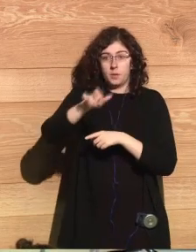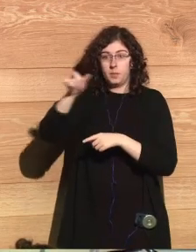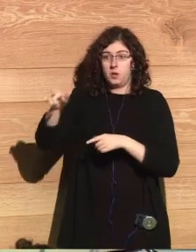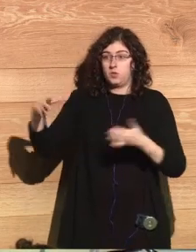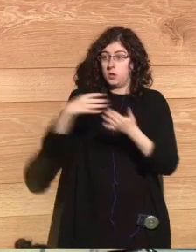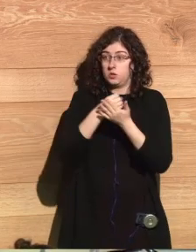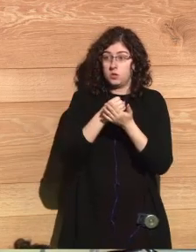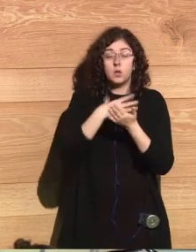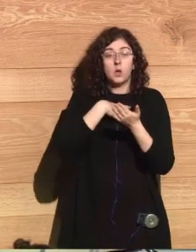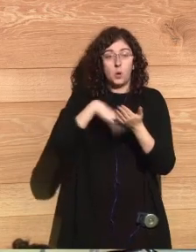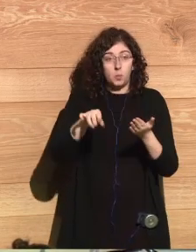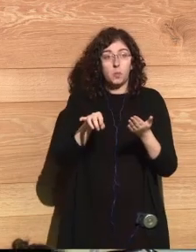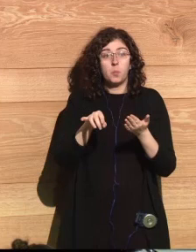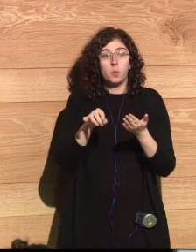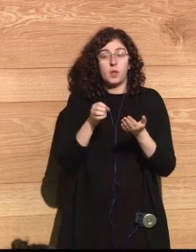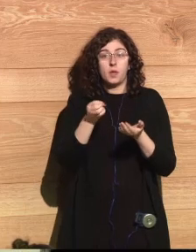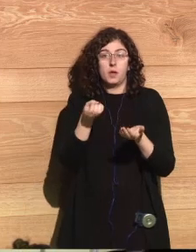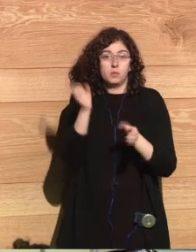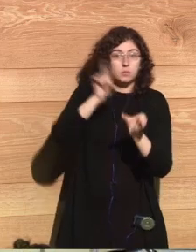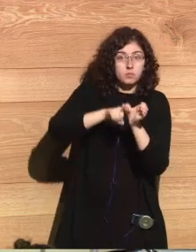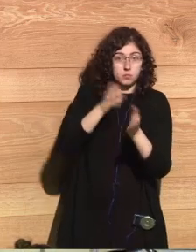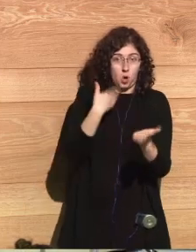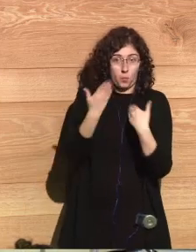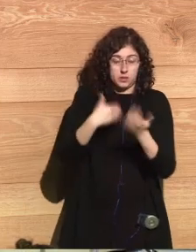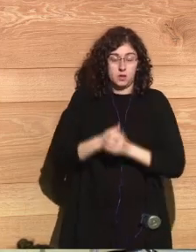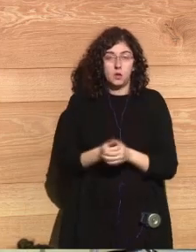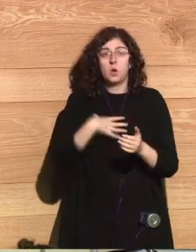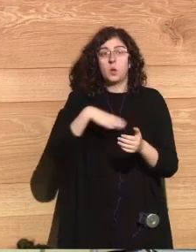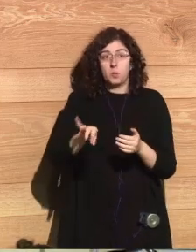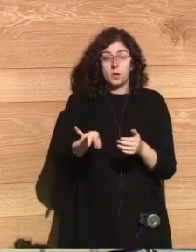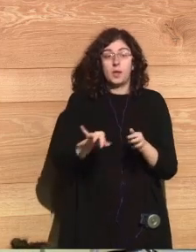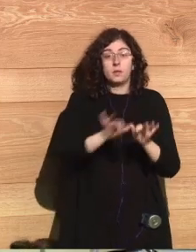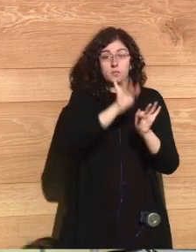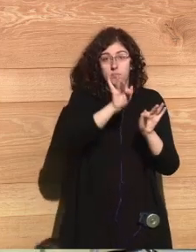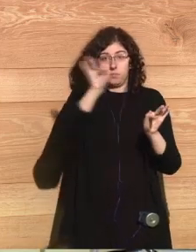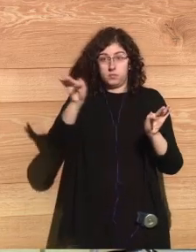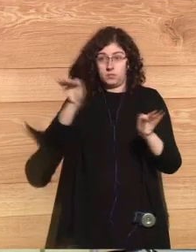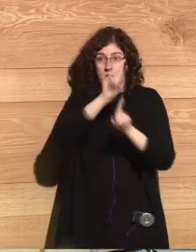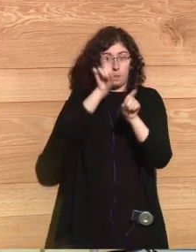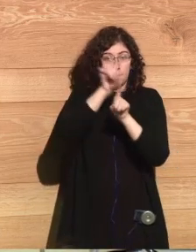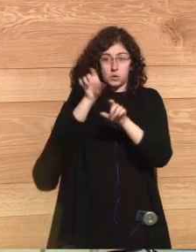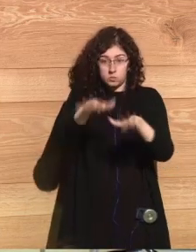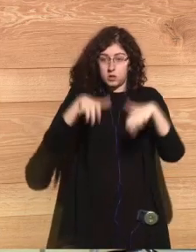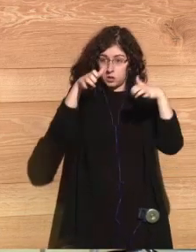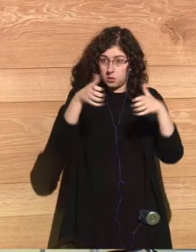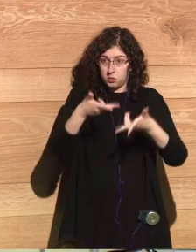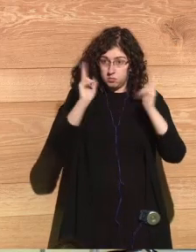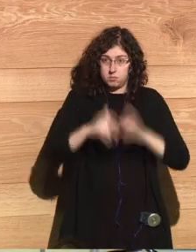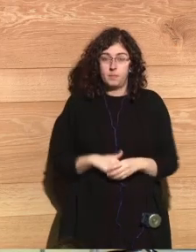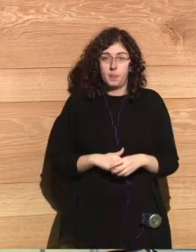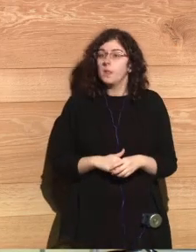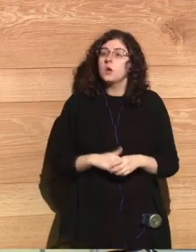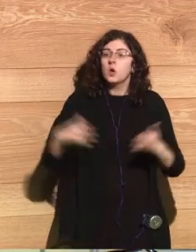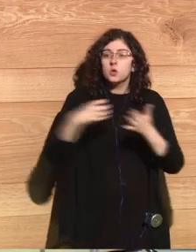all those who are here today can be my part of the conversation because we are going to have a Q&A session